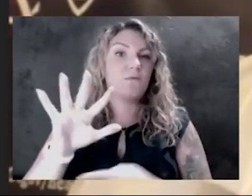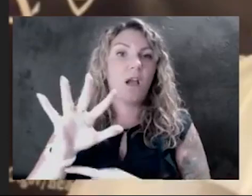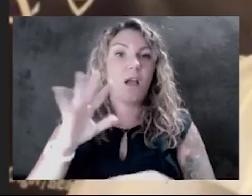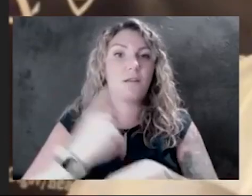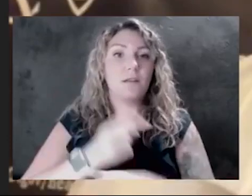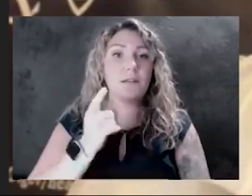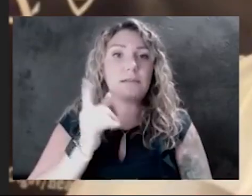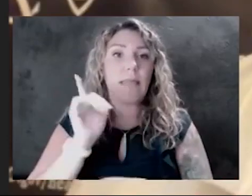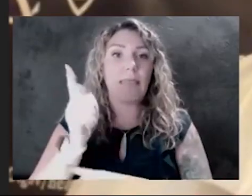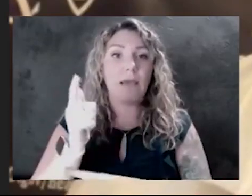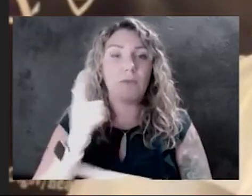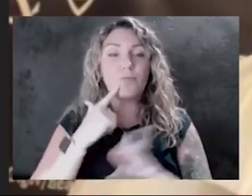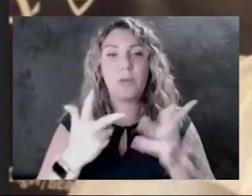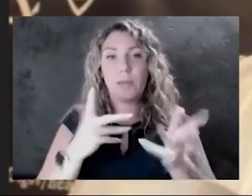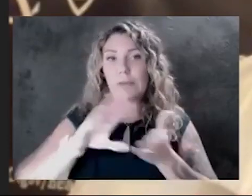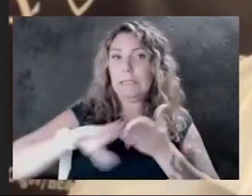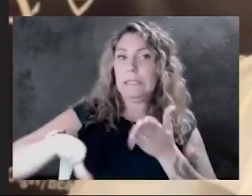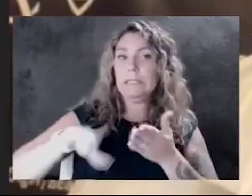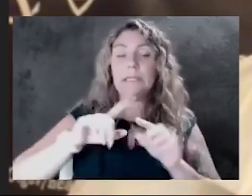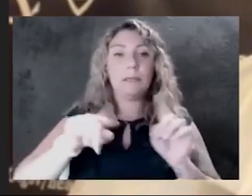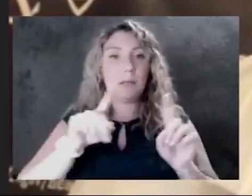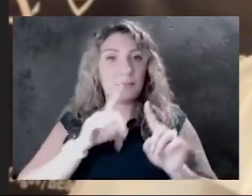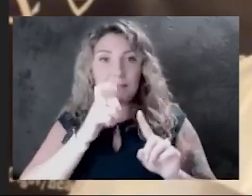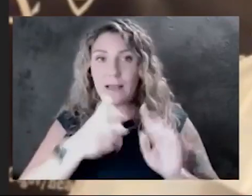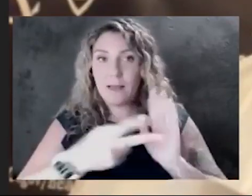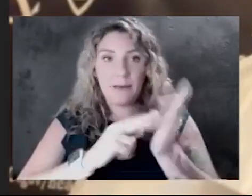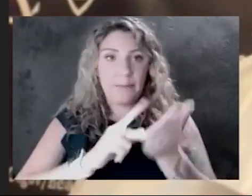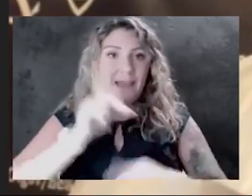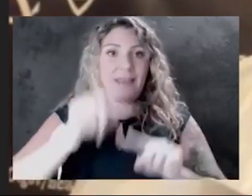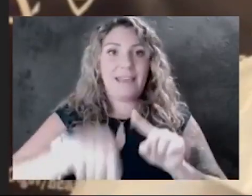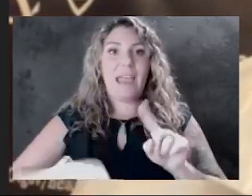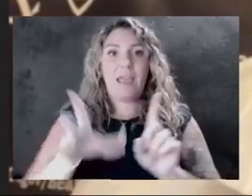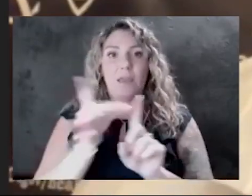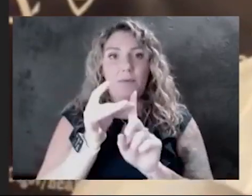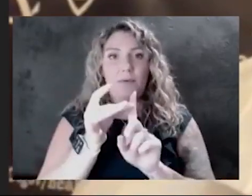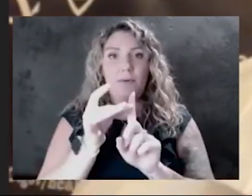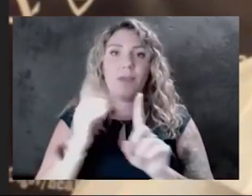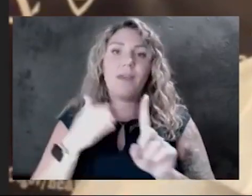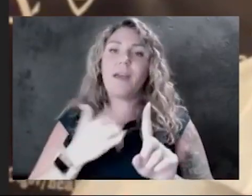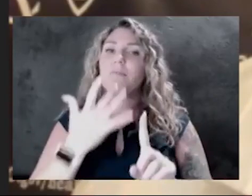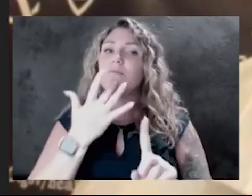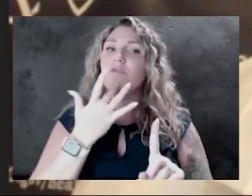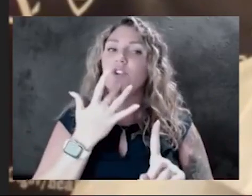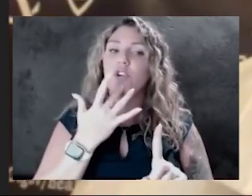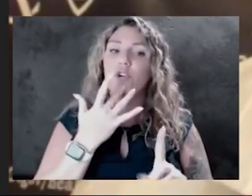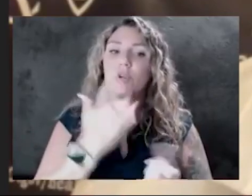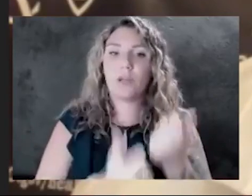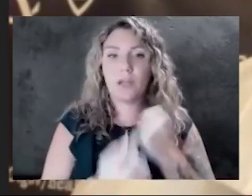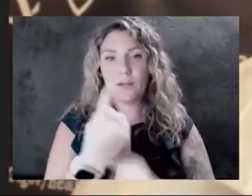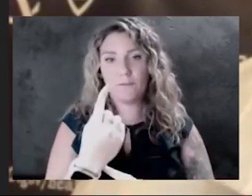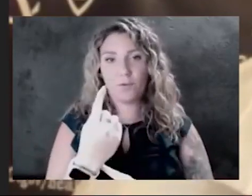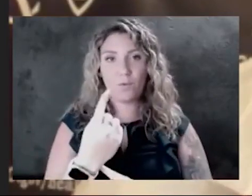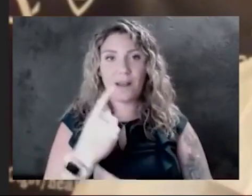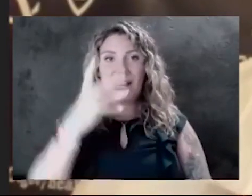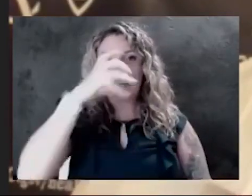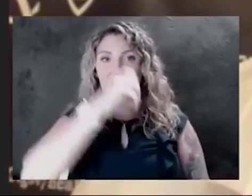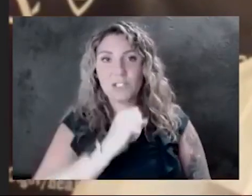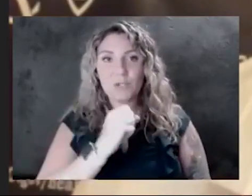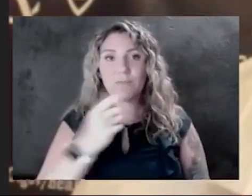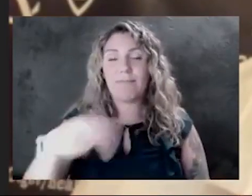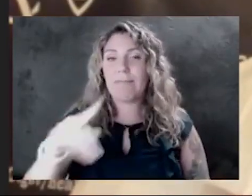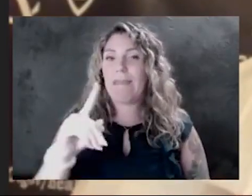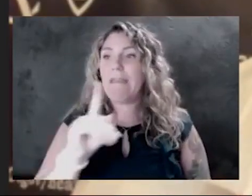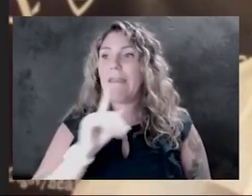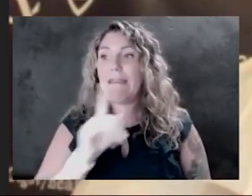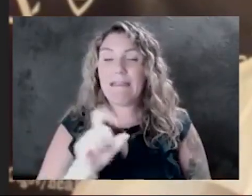doesn't mean you're out of the woods. And so I prefer to just have everybody assume that they actually have the